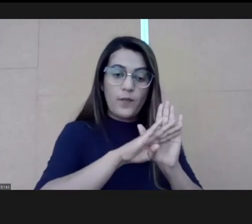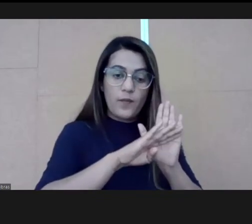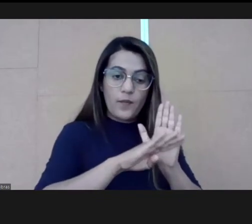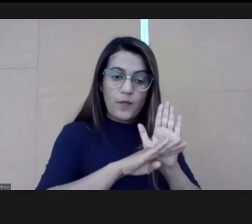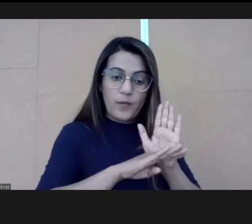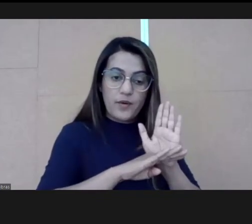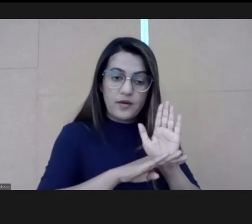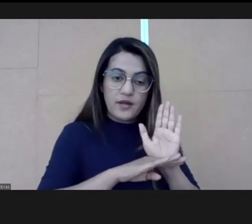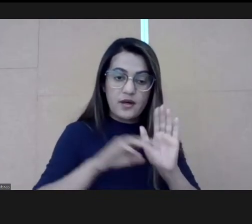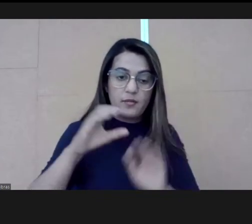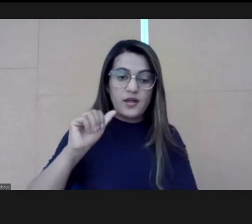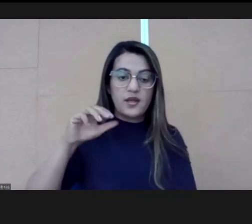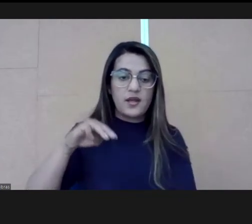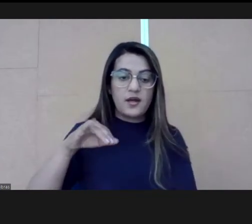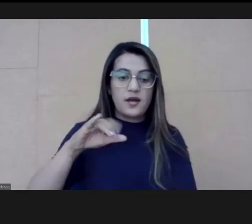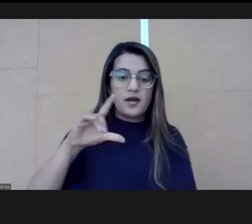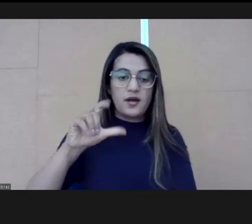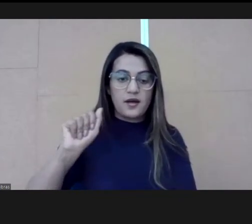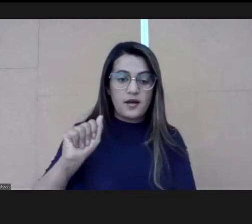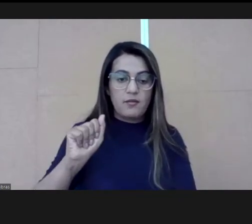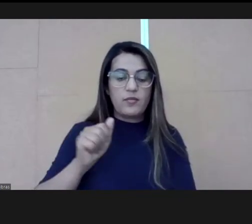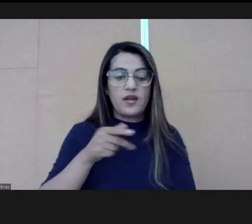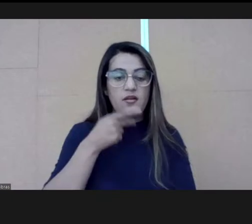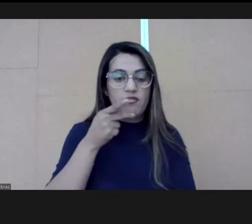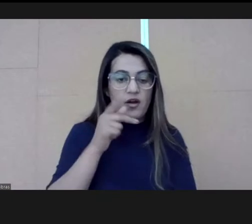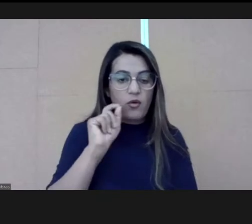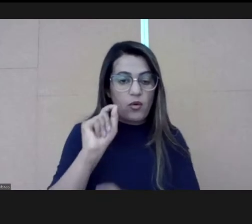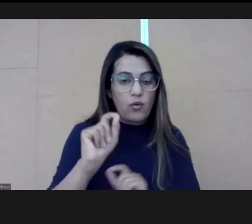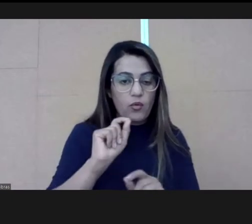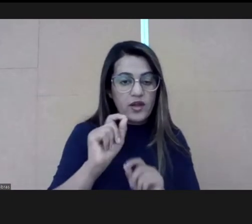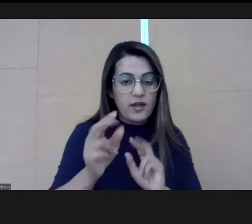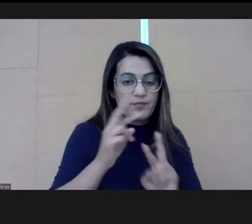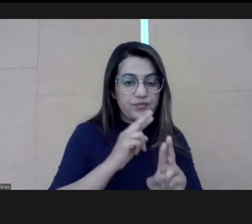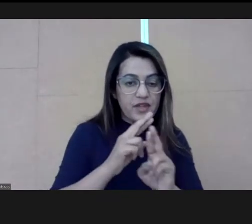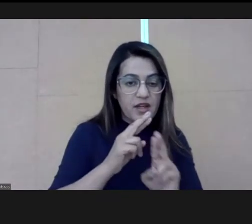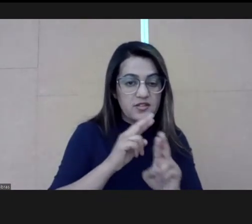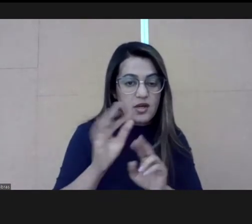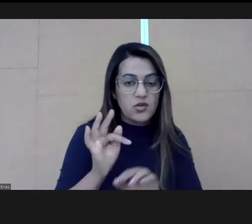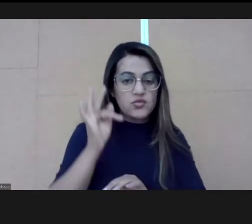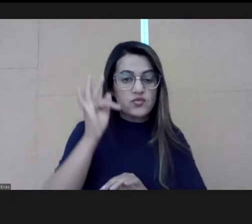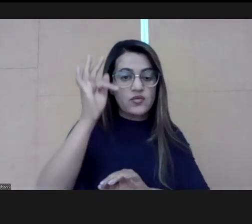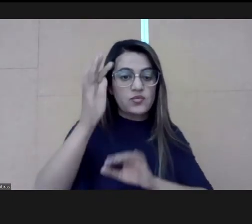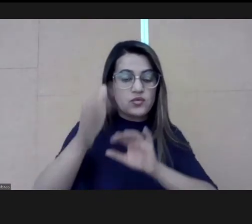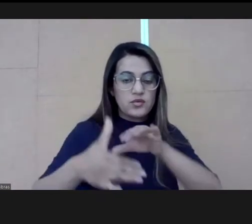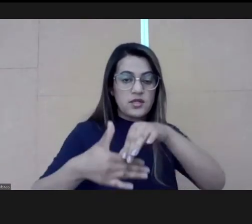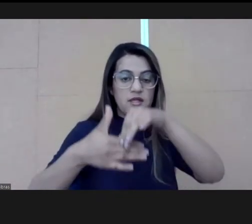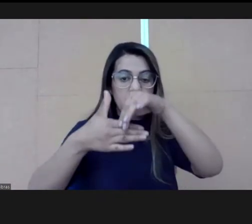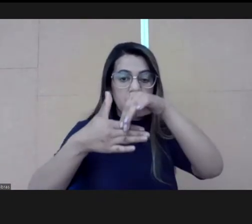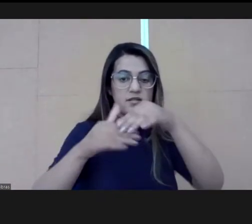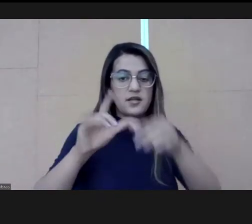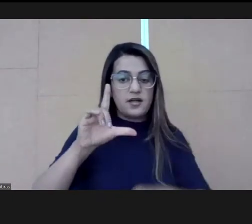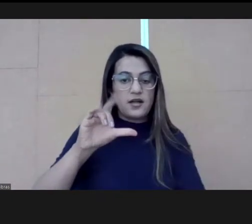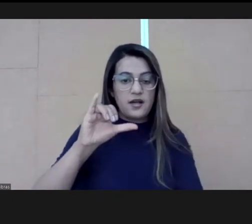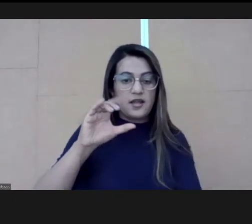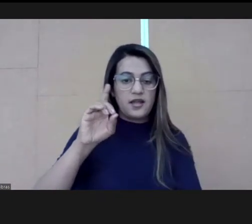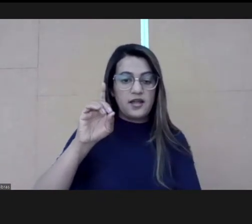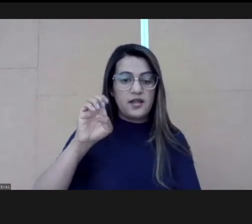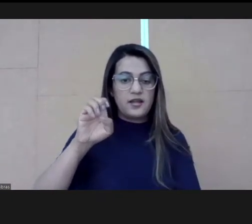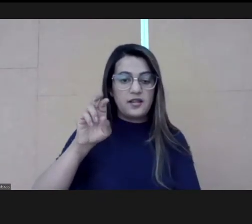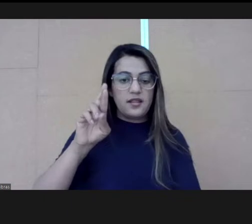program that Camila mentioned related to development of future leadership, which is